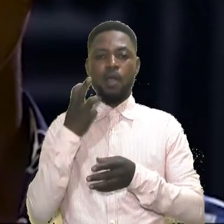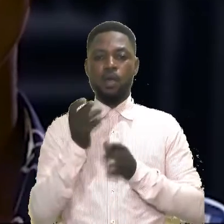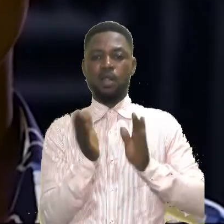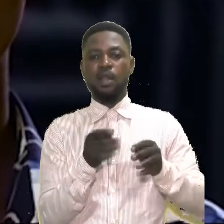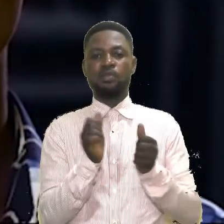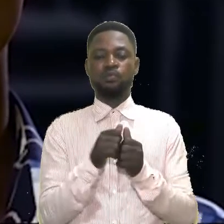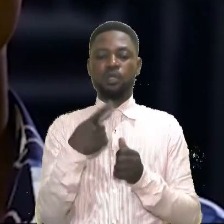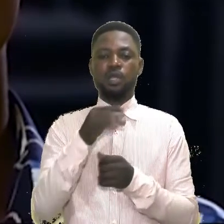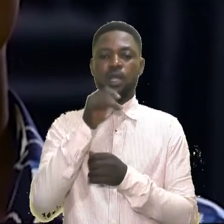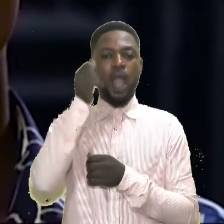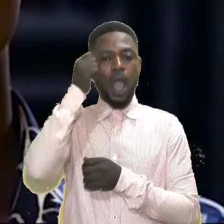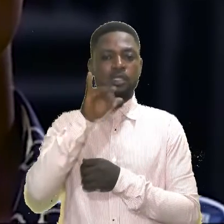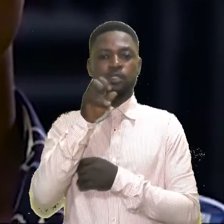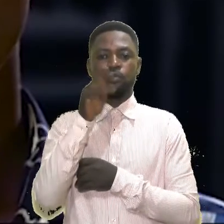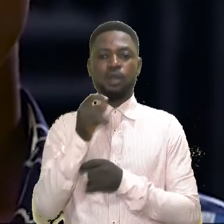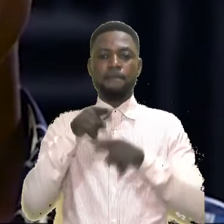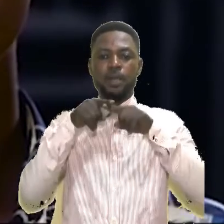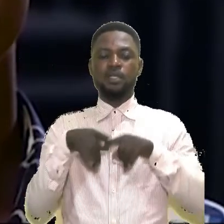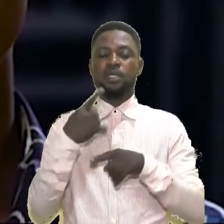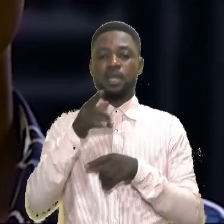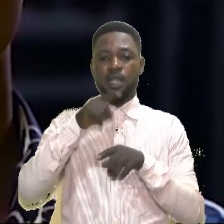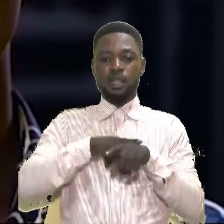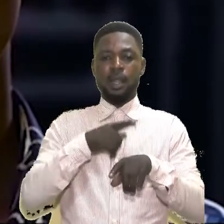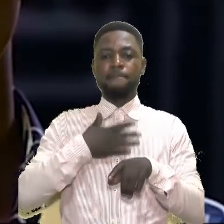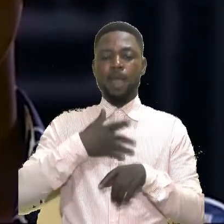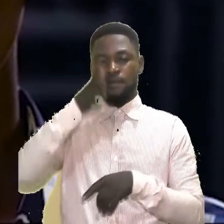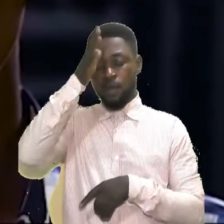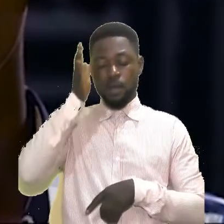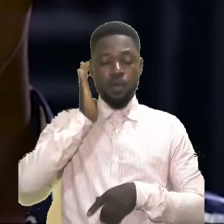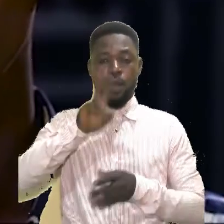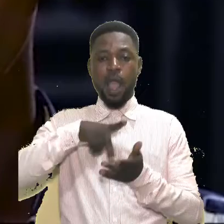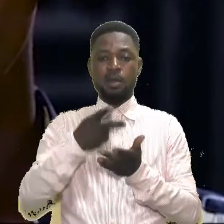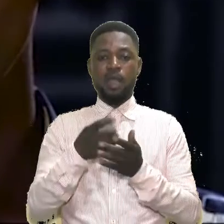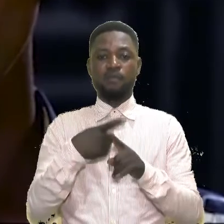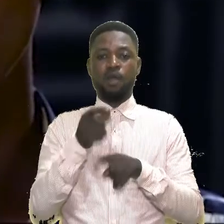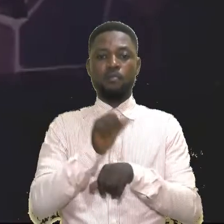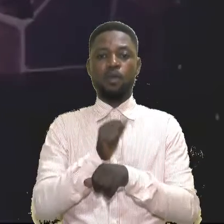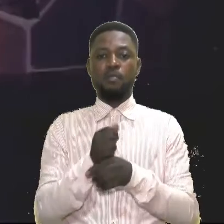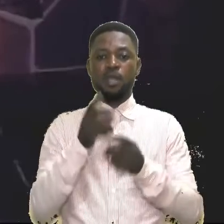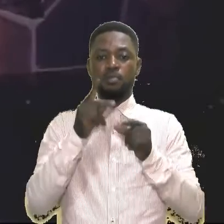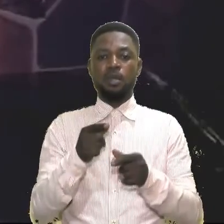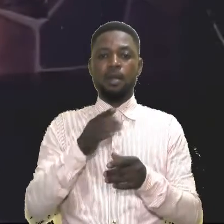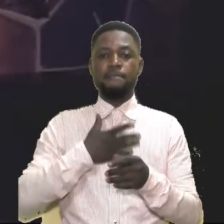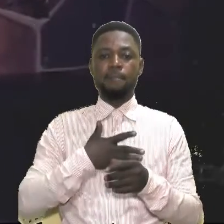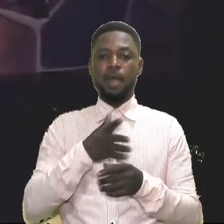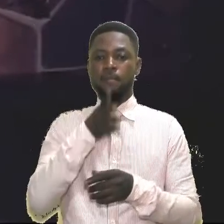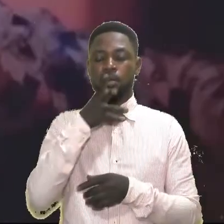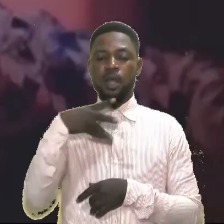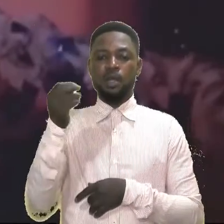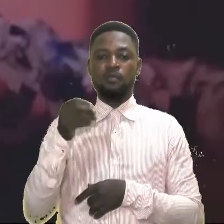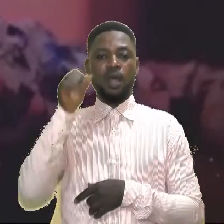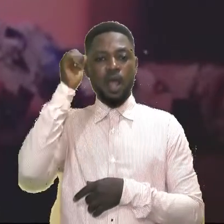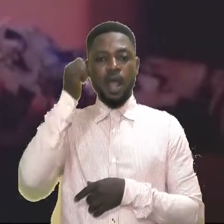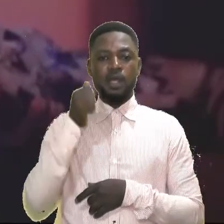left in care of Auntie Julie. Pending the time my father would arrive from work, immediately my mother